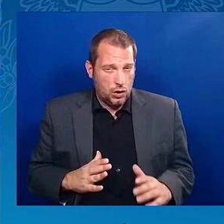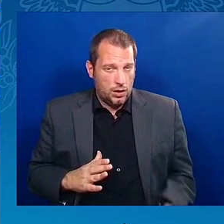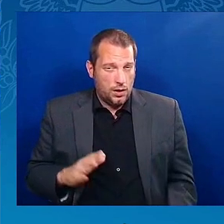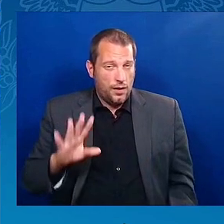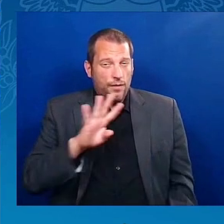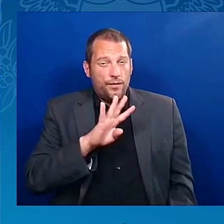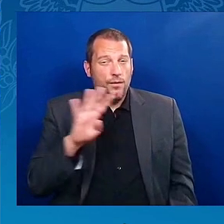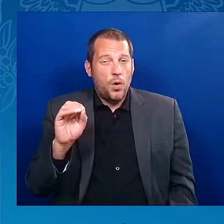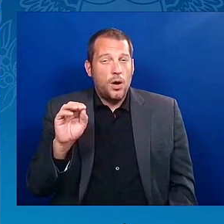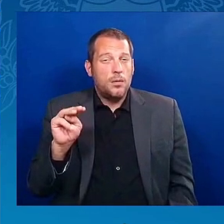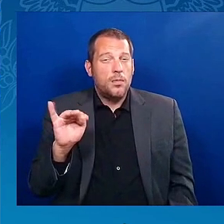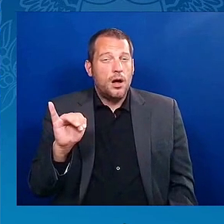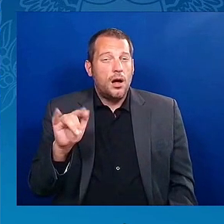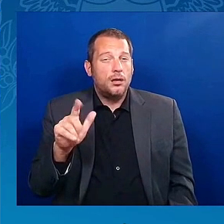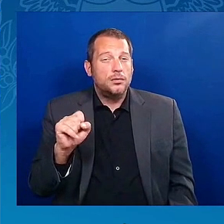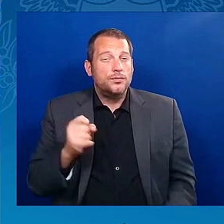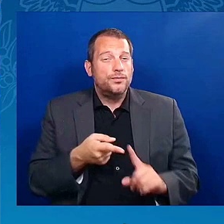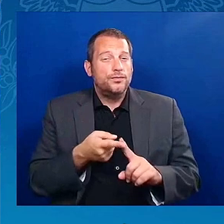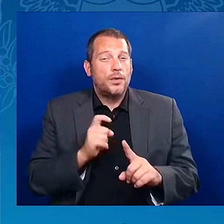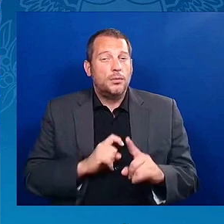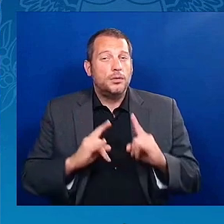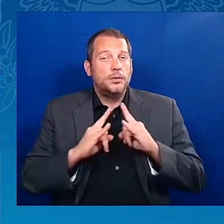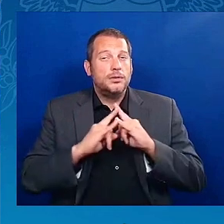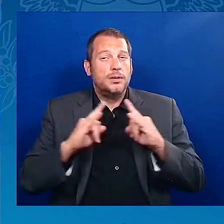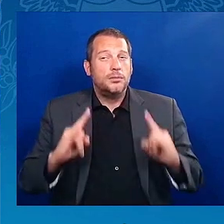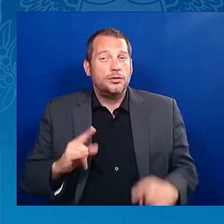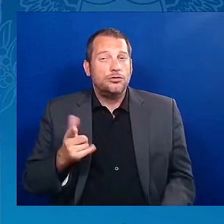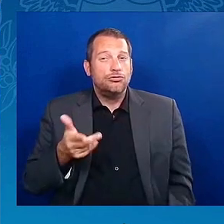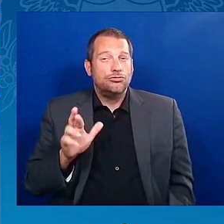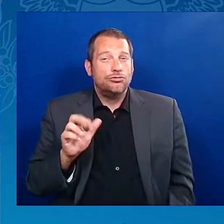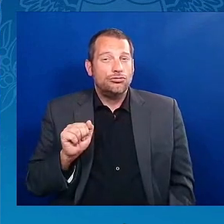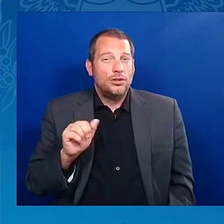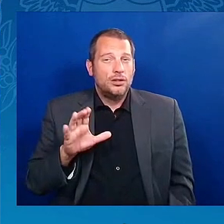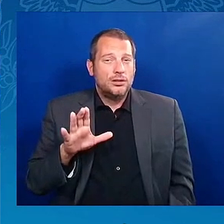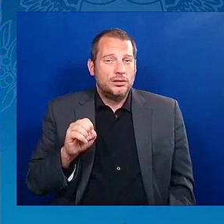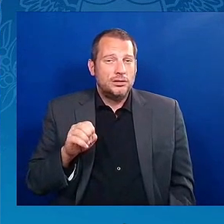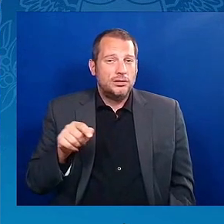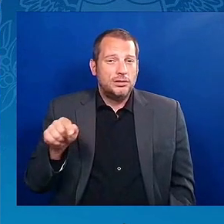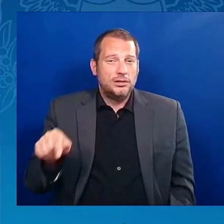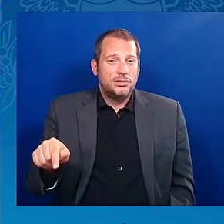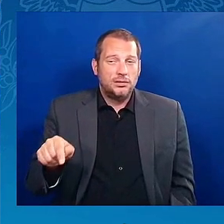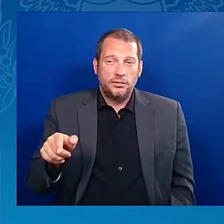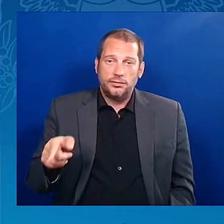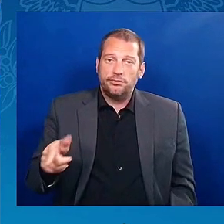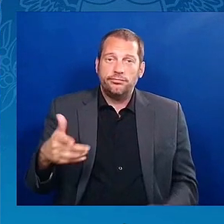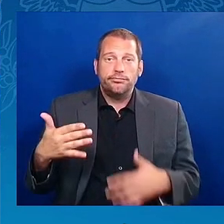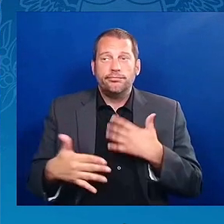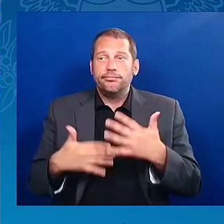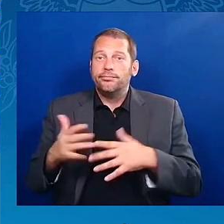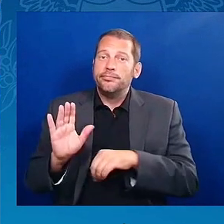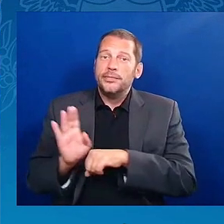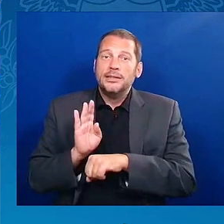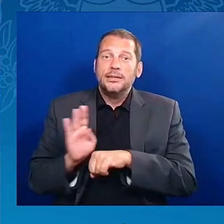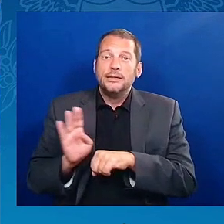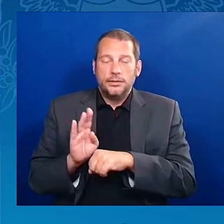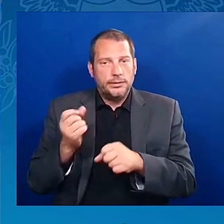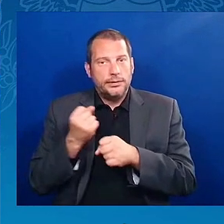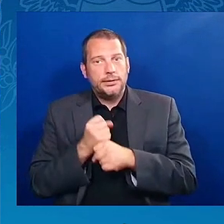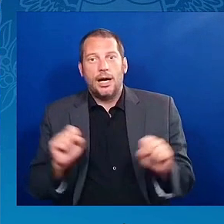require that you come down there and you get saved and you get filled with the Holy Ghost. And I told that dude that